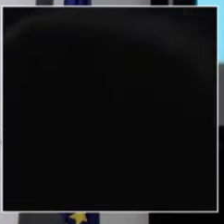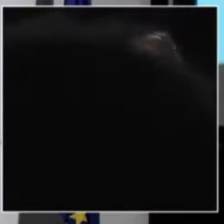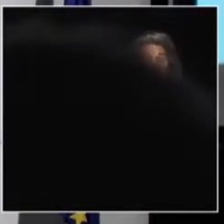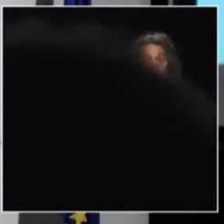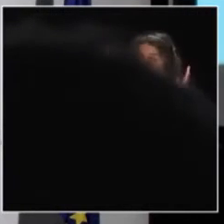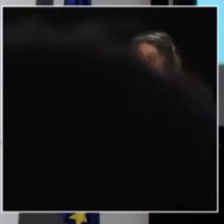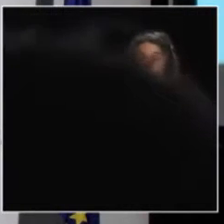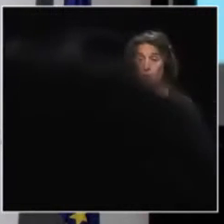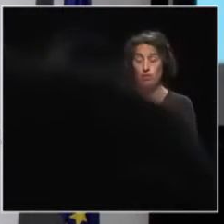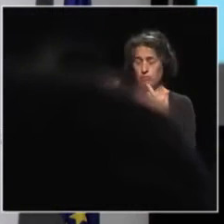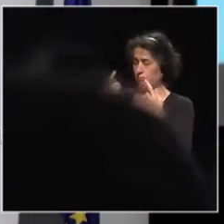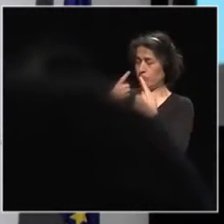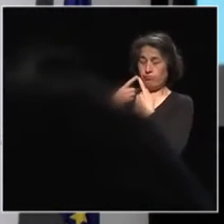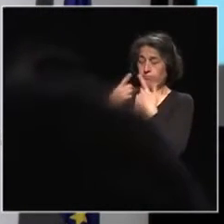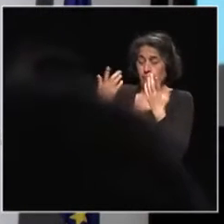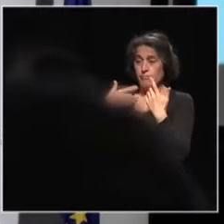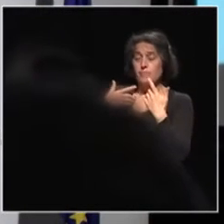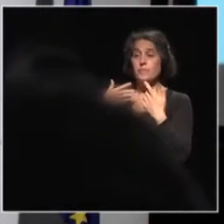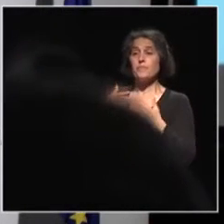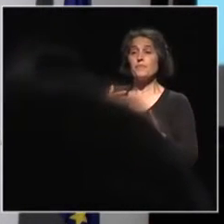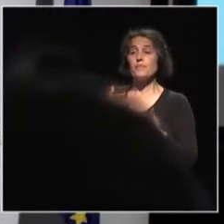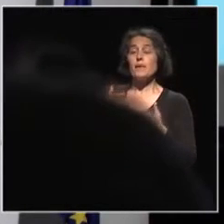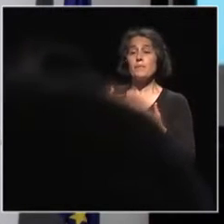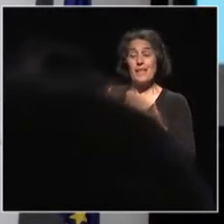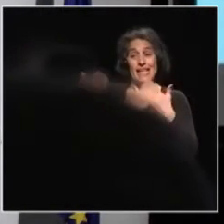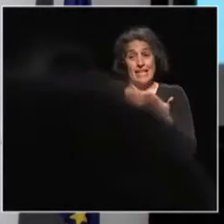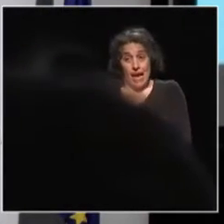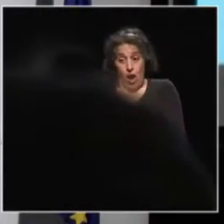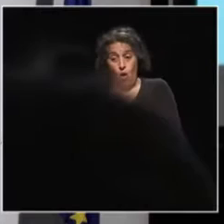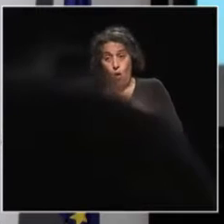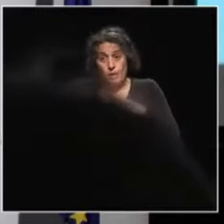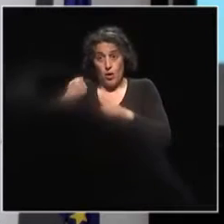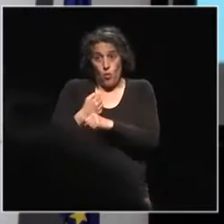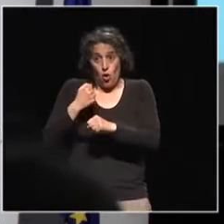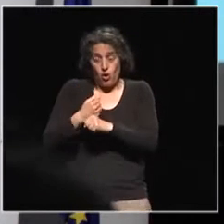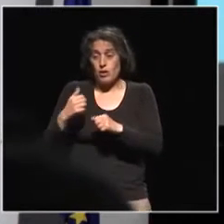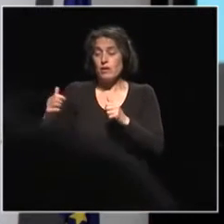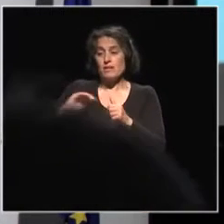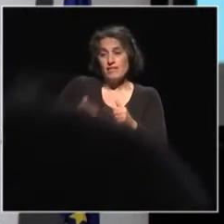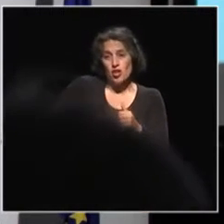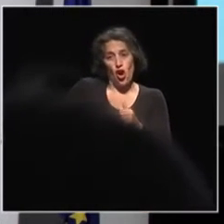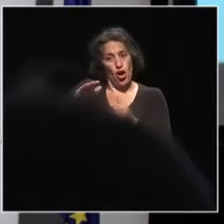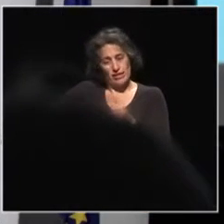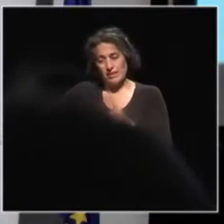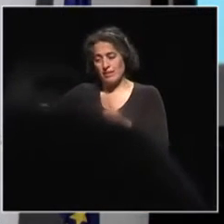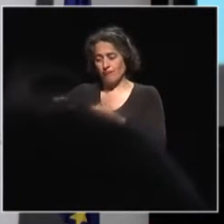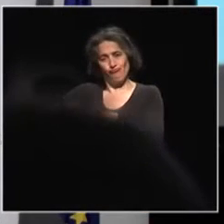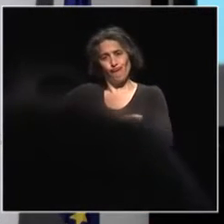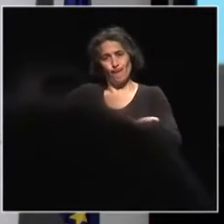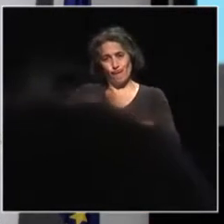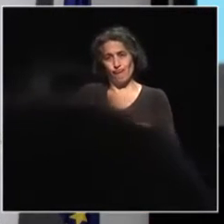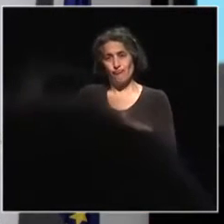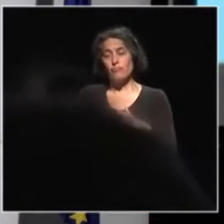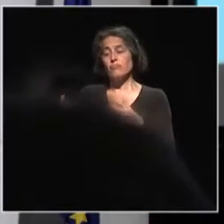And in the girls, I mean, the girls that I work with, there's this kind of tension